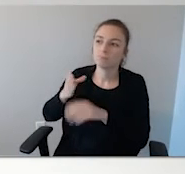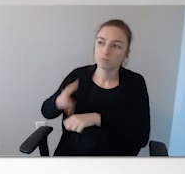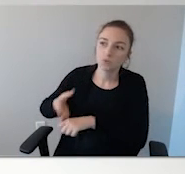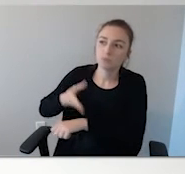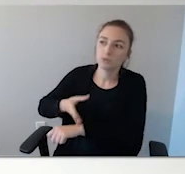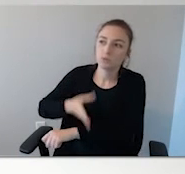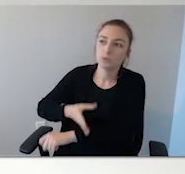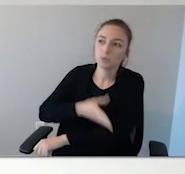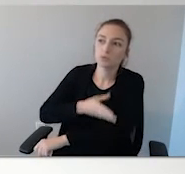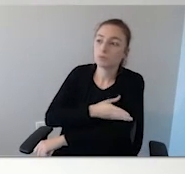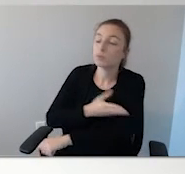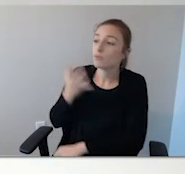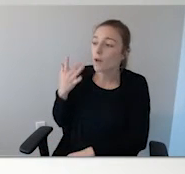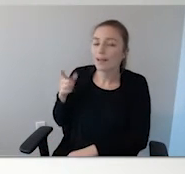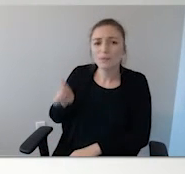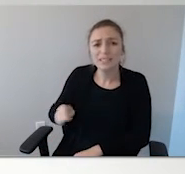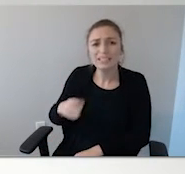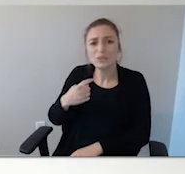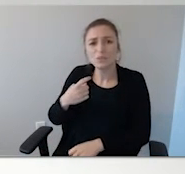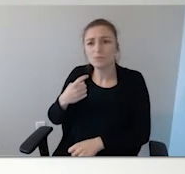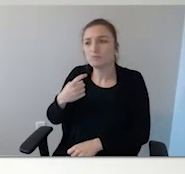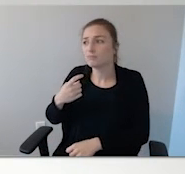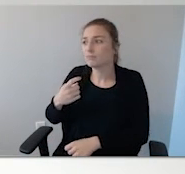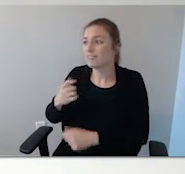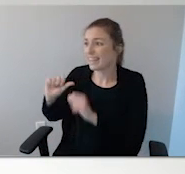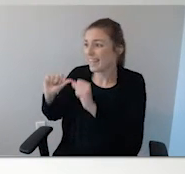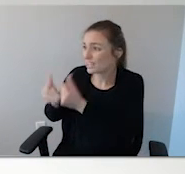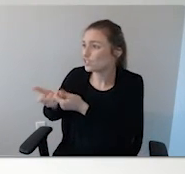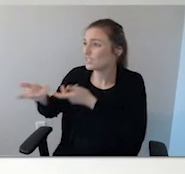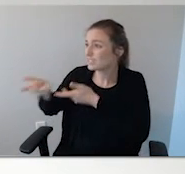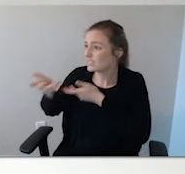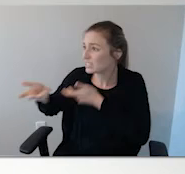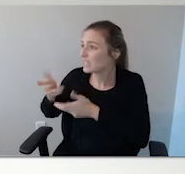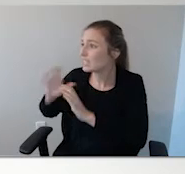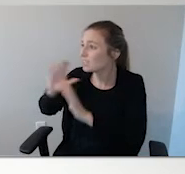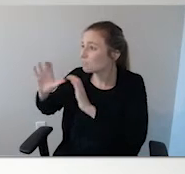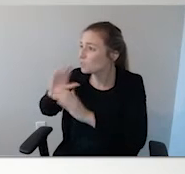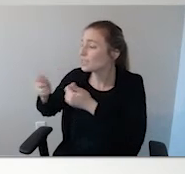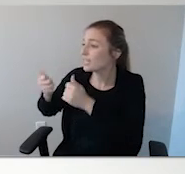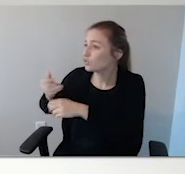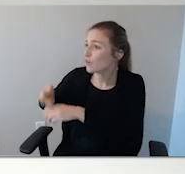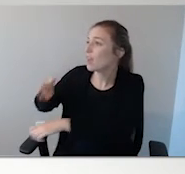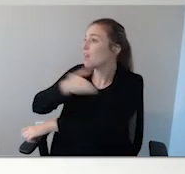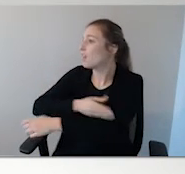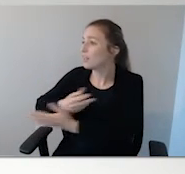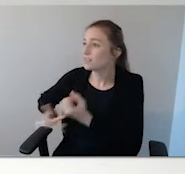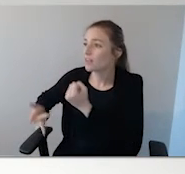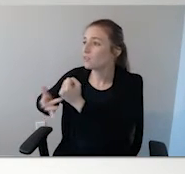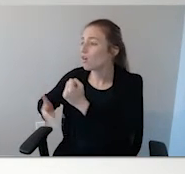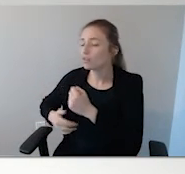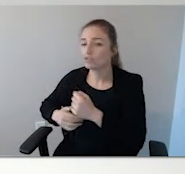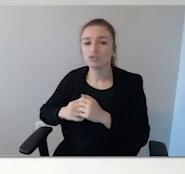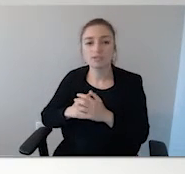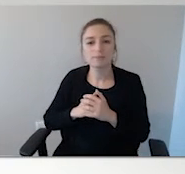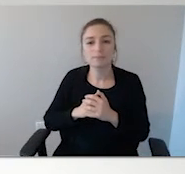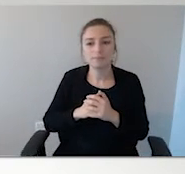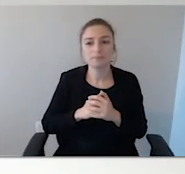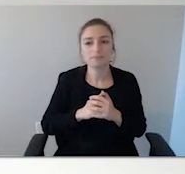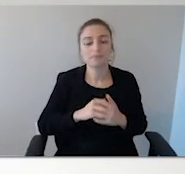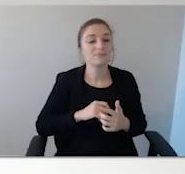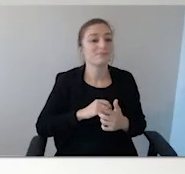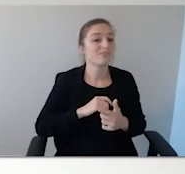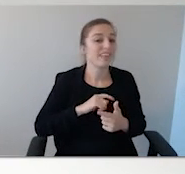agencies, easier for the people, give them more, more that they can work with. Then you're actually able to